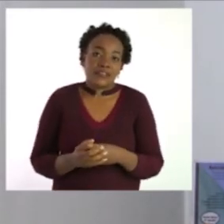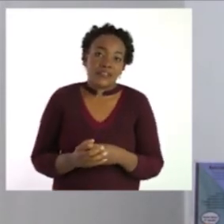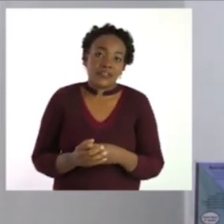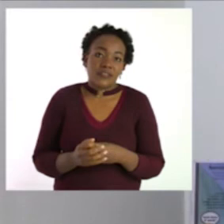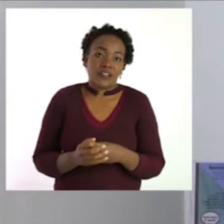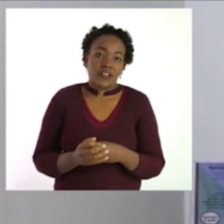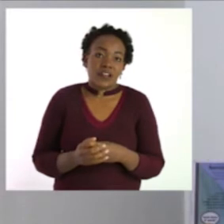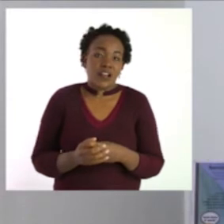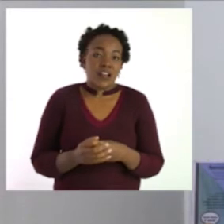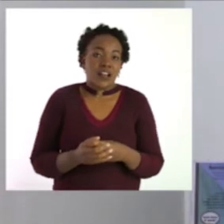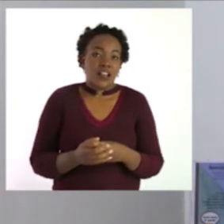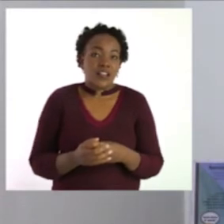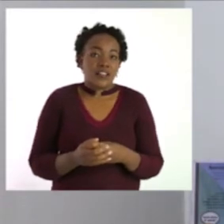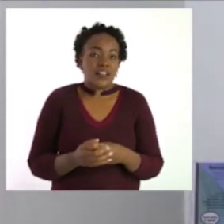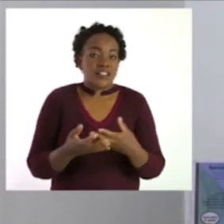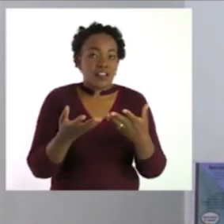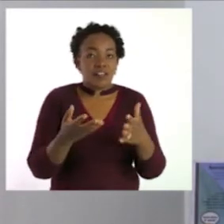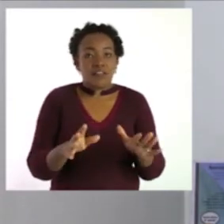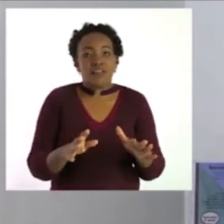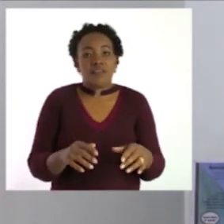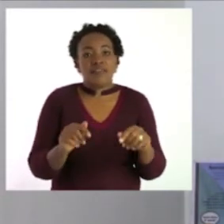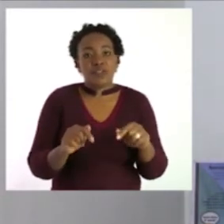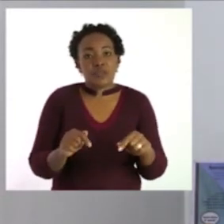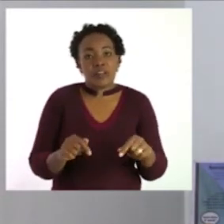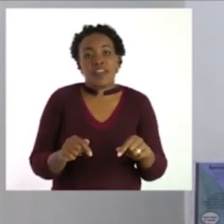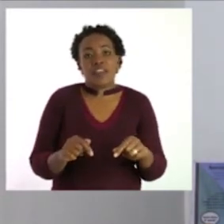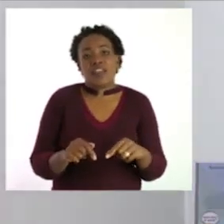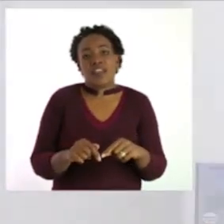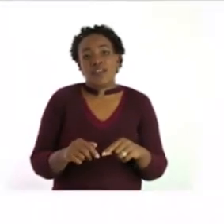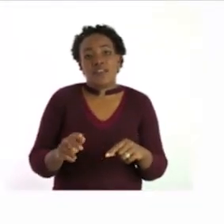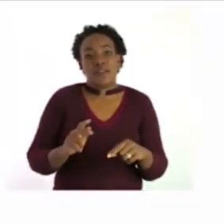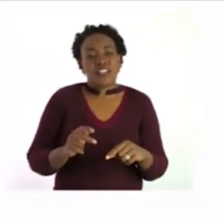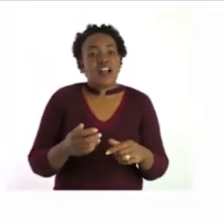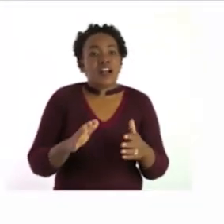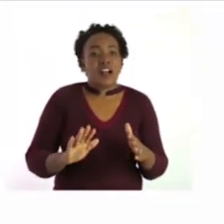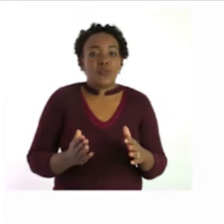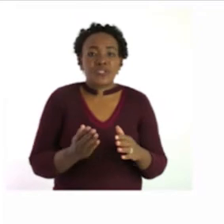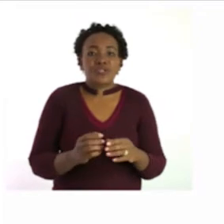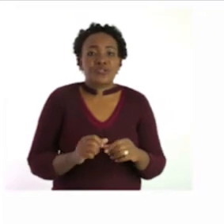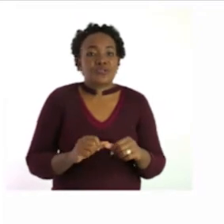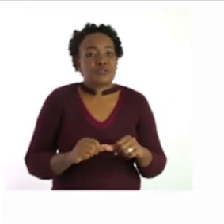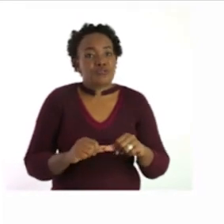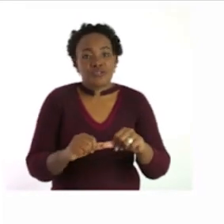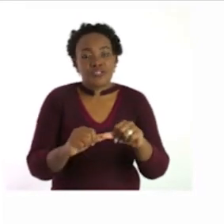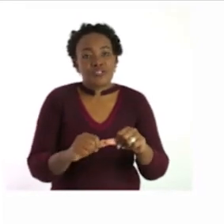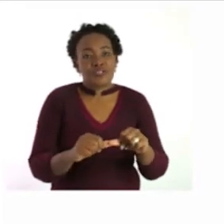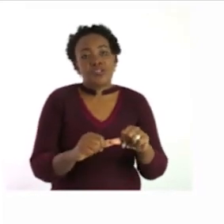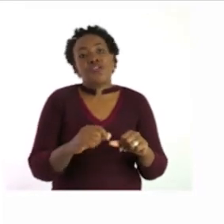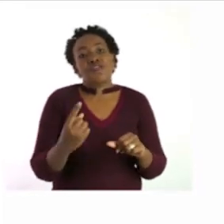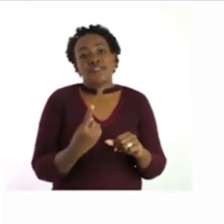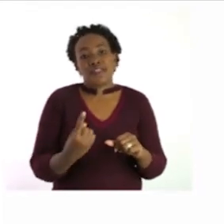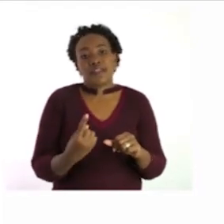that's for all about our lesson for verbs i want you to complete the remaining questions